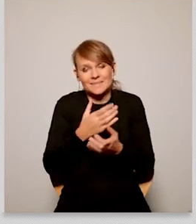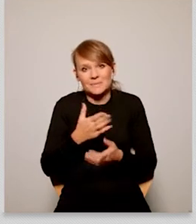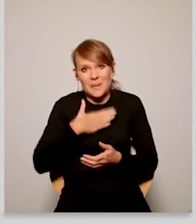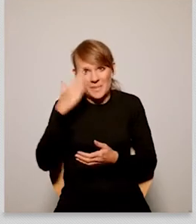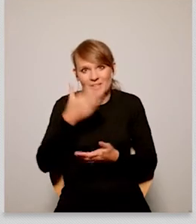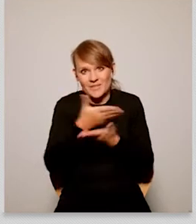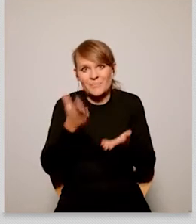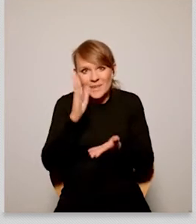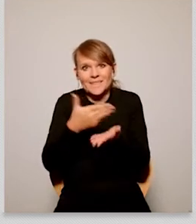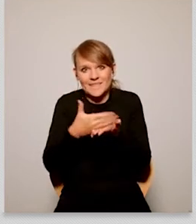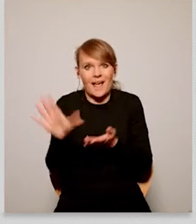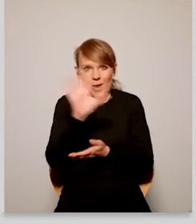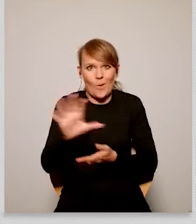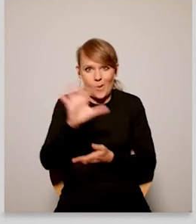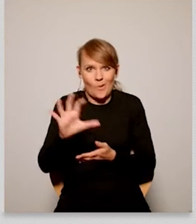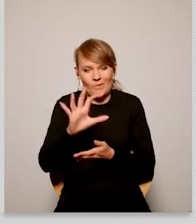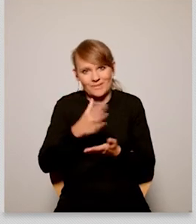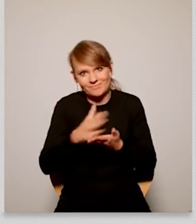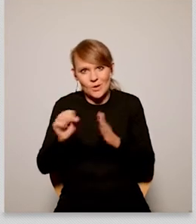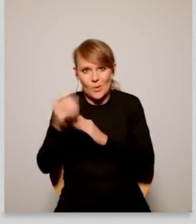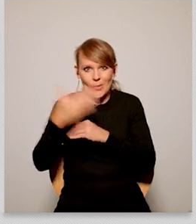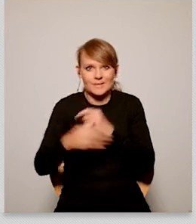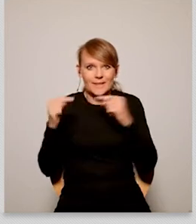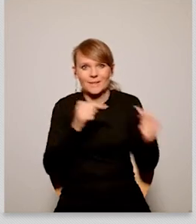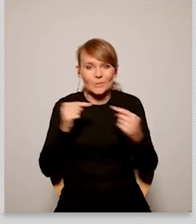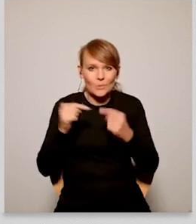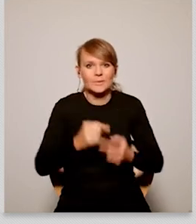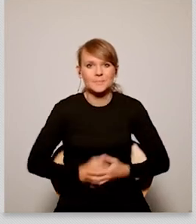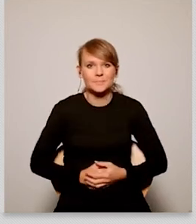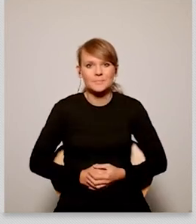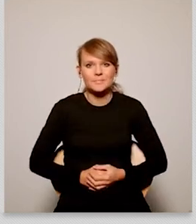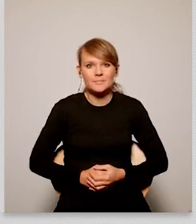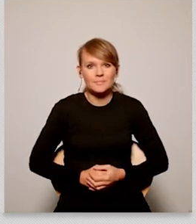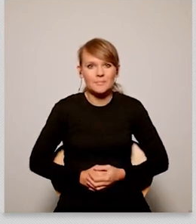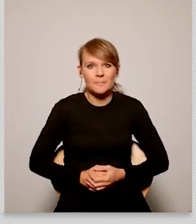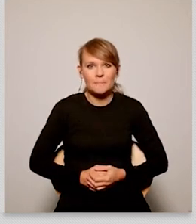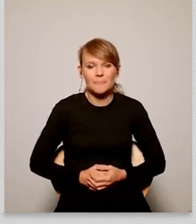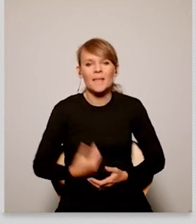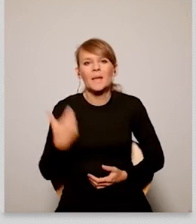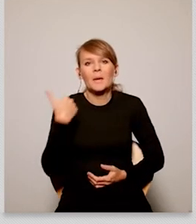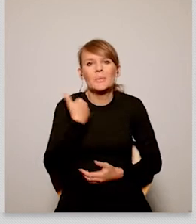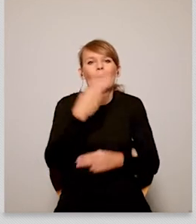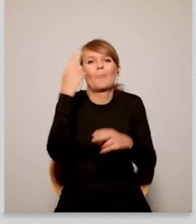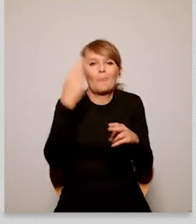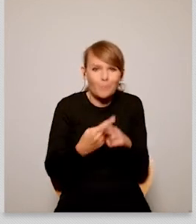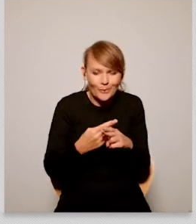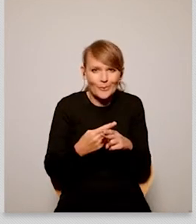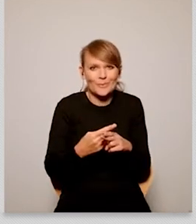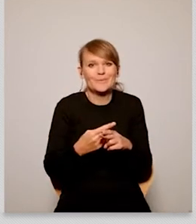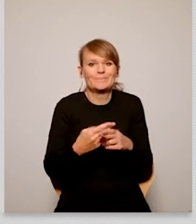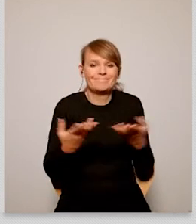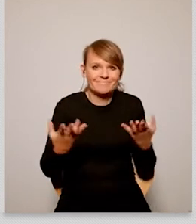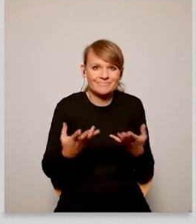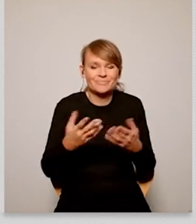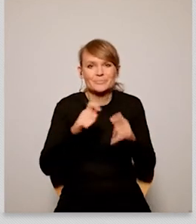and that you're going to stay until the end of our debate so